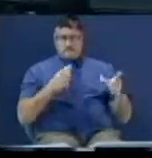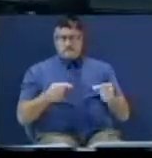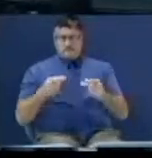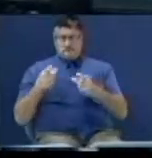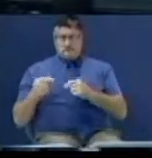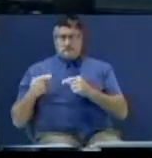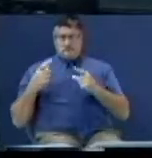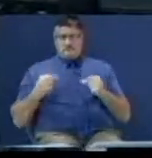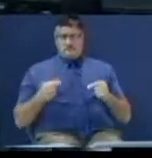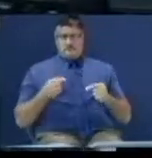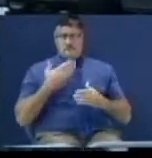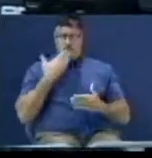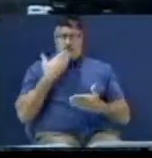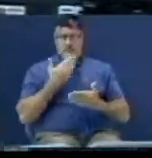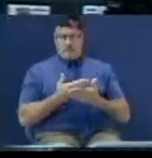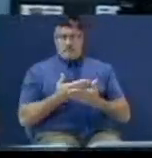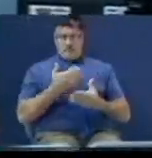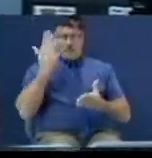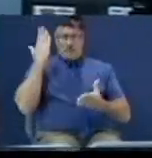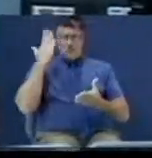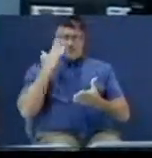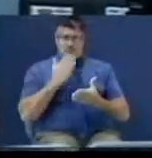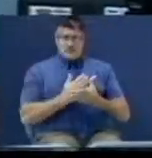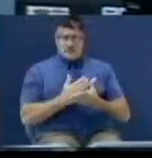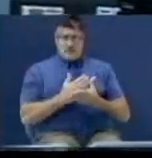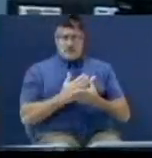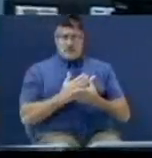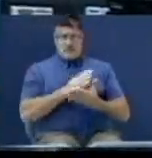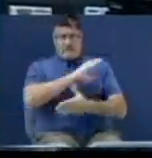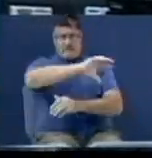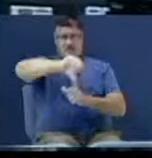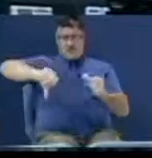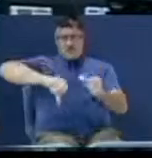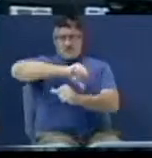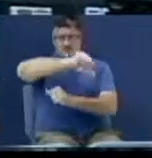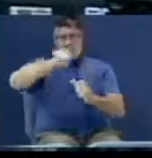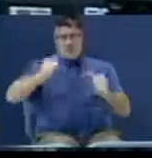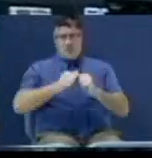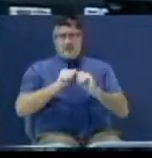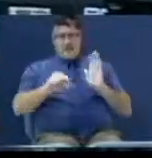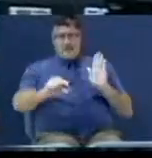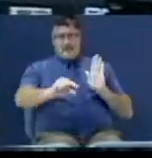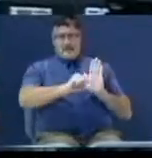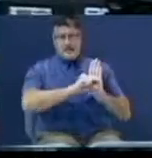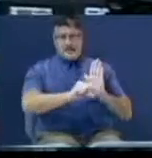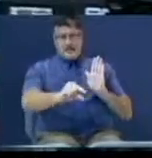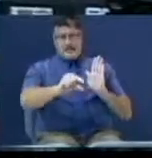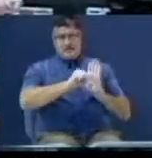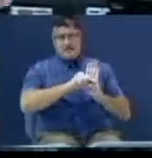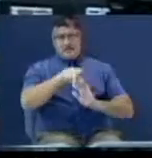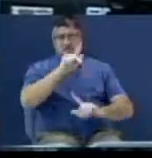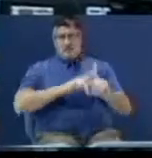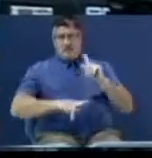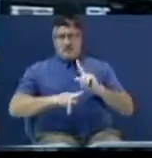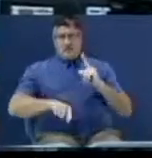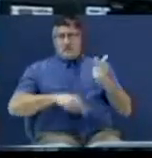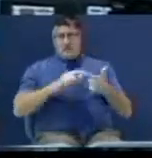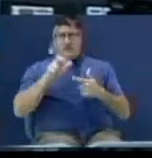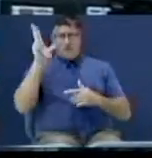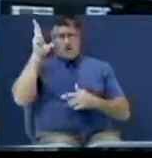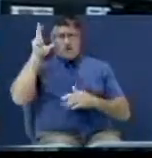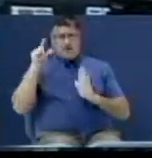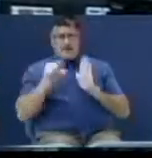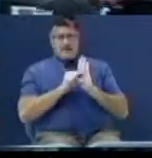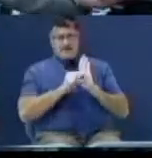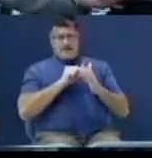By the way, it'd be good for you to quit running around negative people. And it'd be good, first time somebody negative says something about the